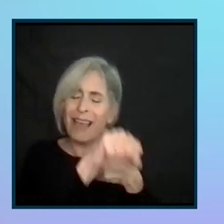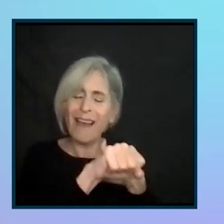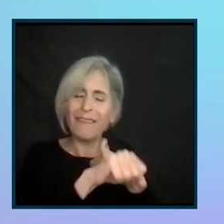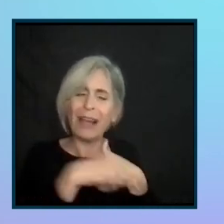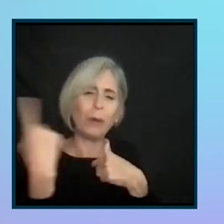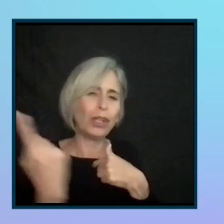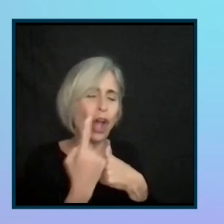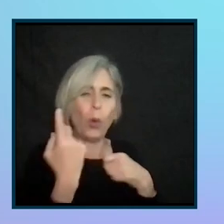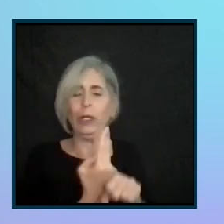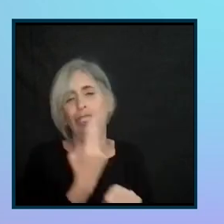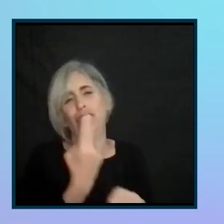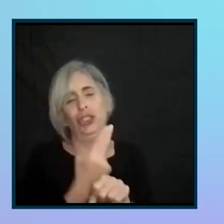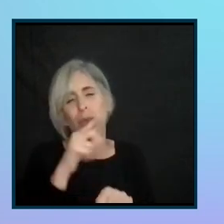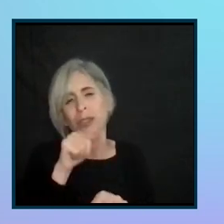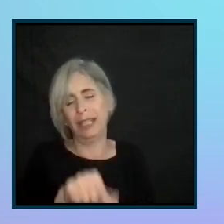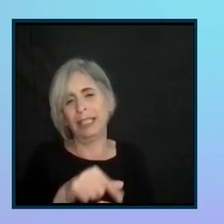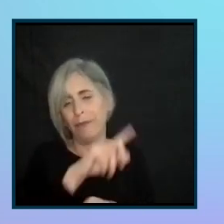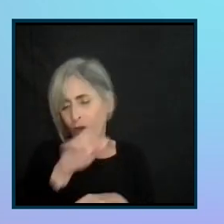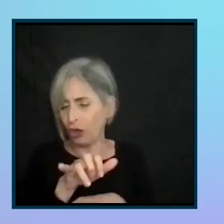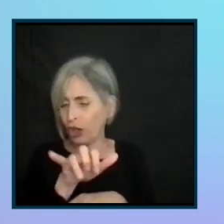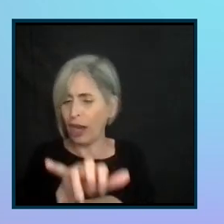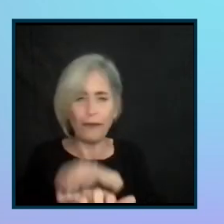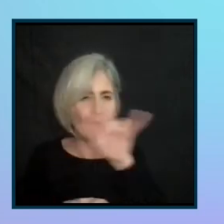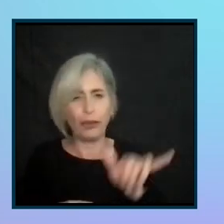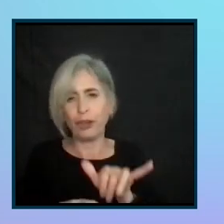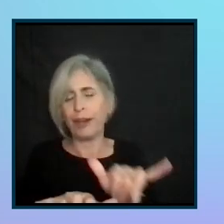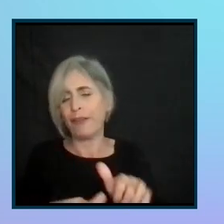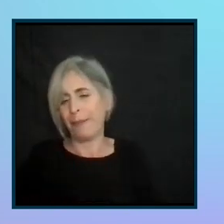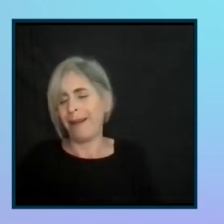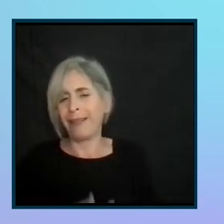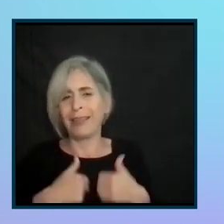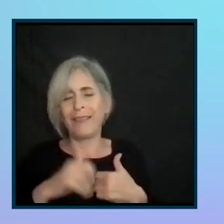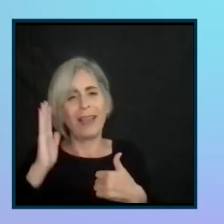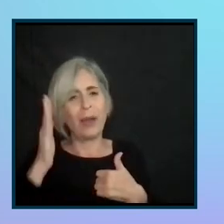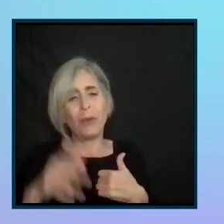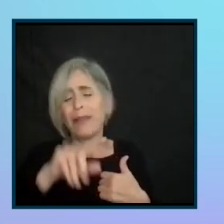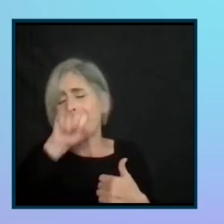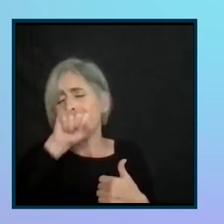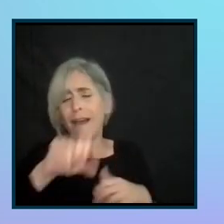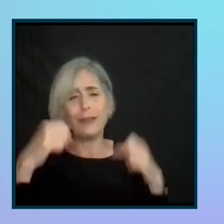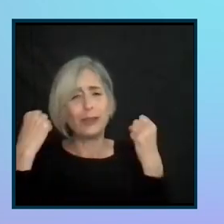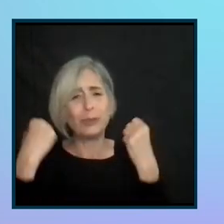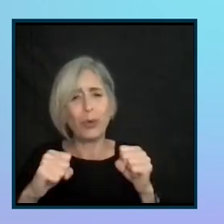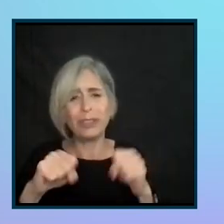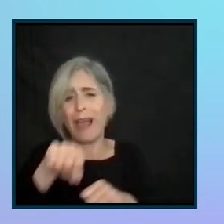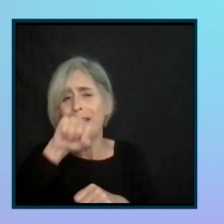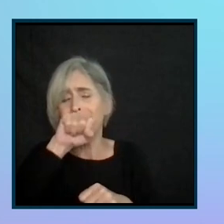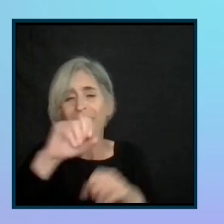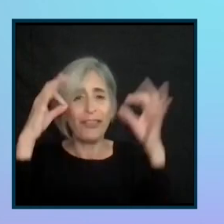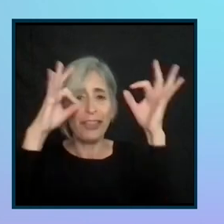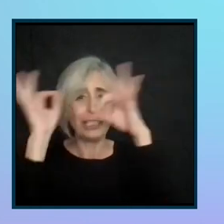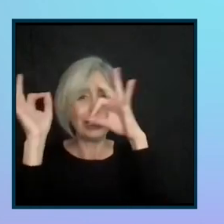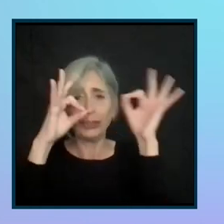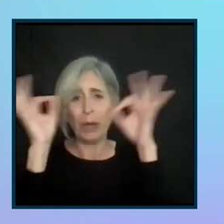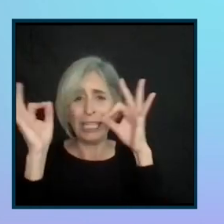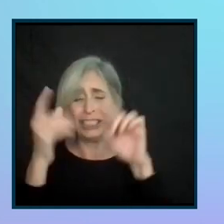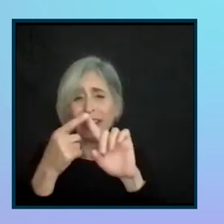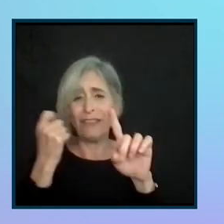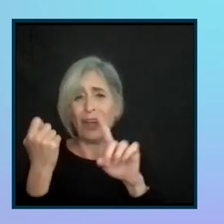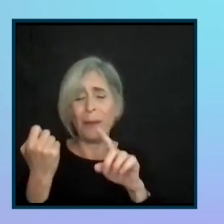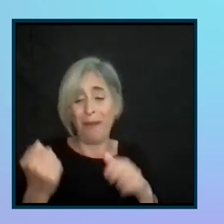I'll always use for the rest of my life because I love sports and I love the distraction from sometimes